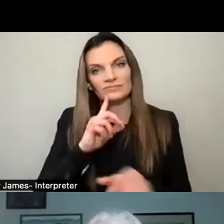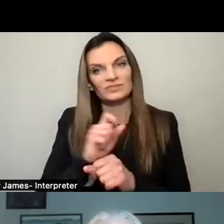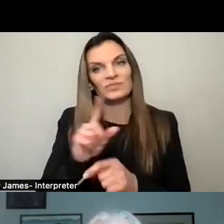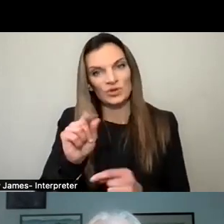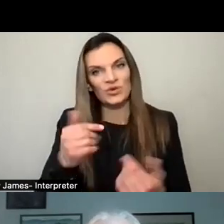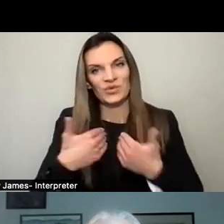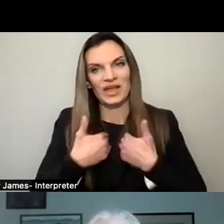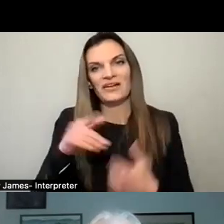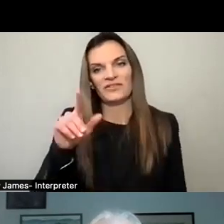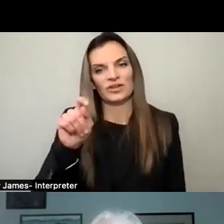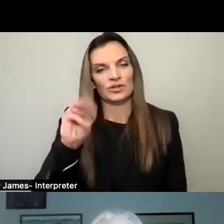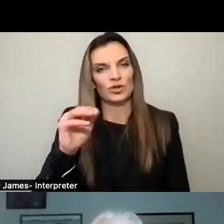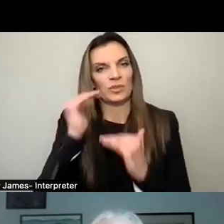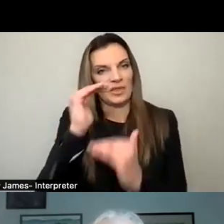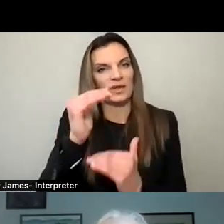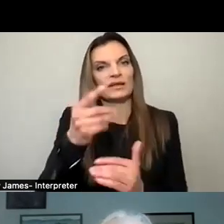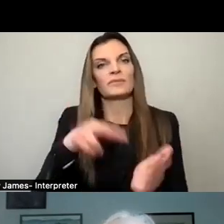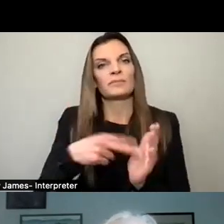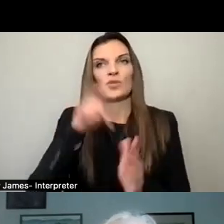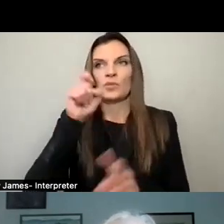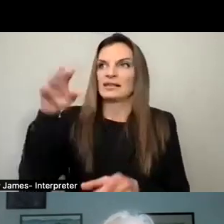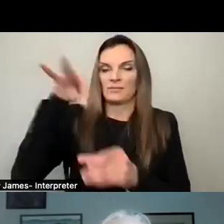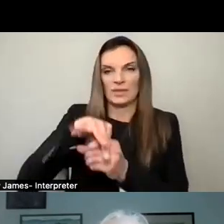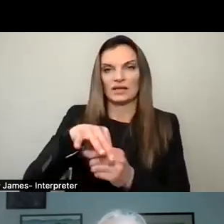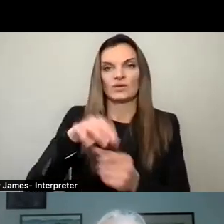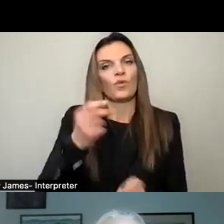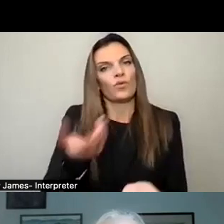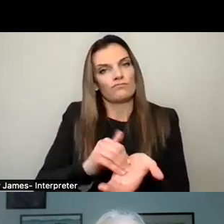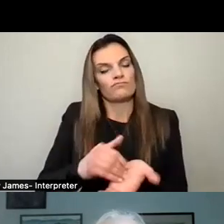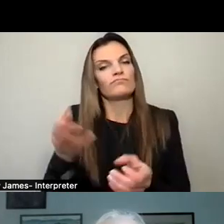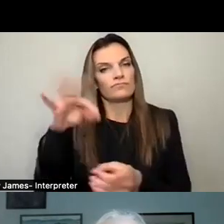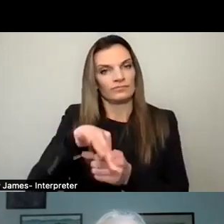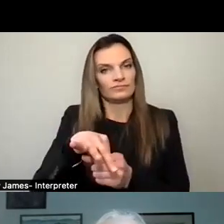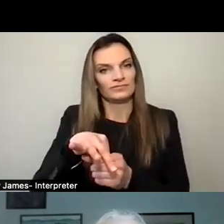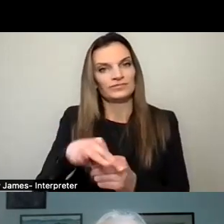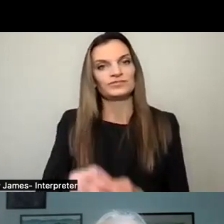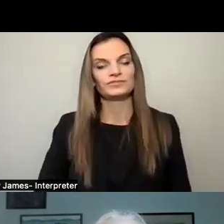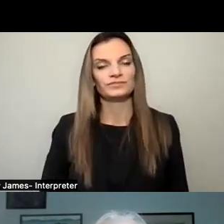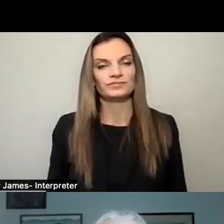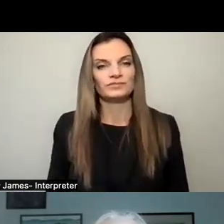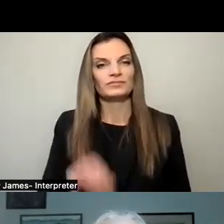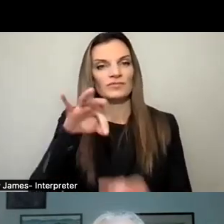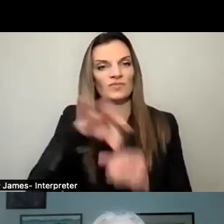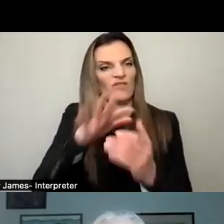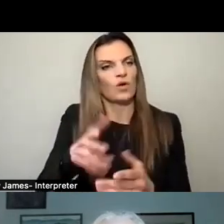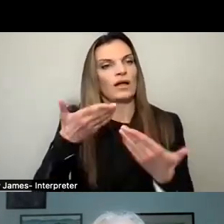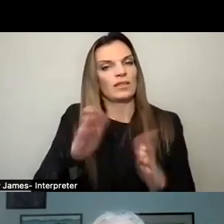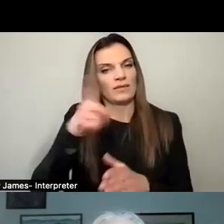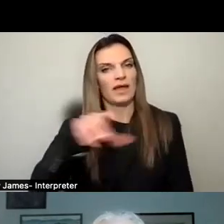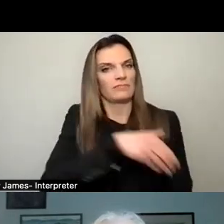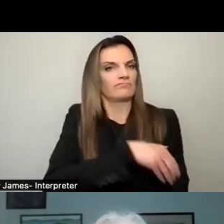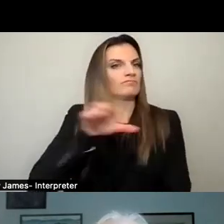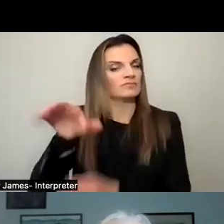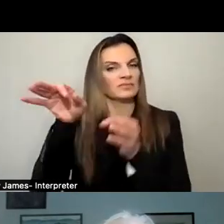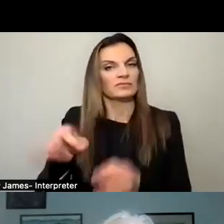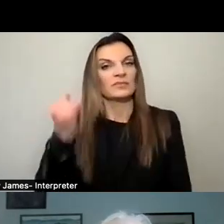already. You have to get elected or reelected. So the voters are going to decide you're doing a good job.